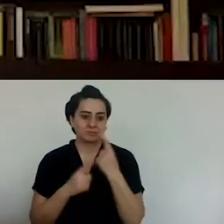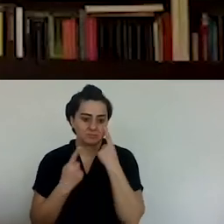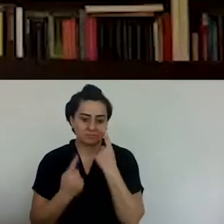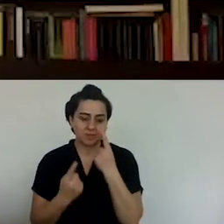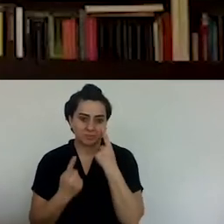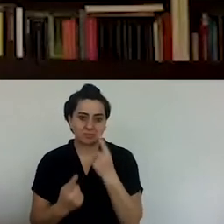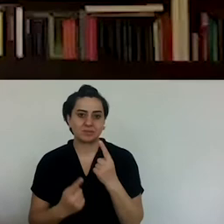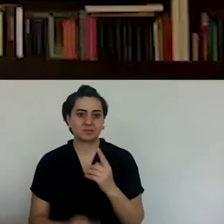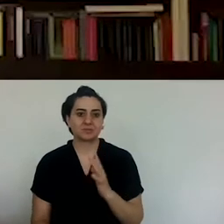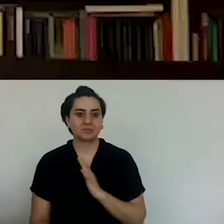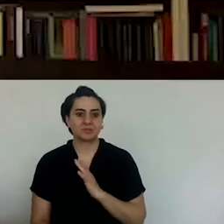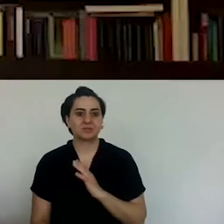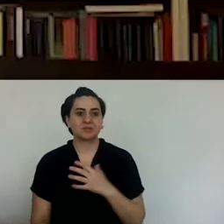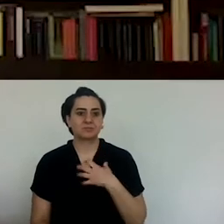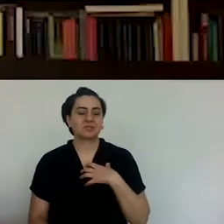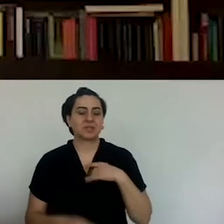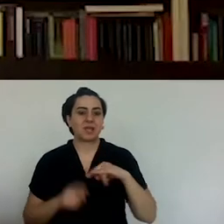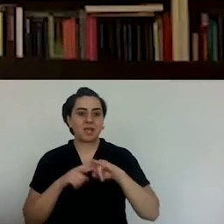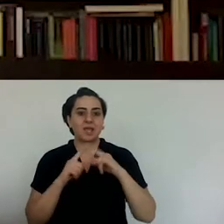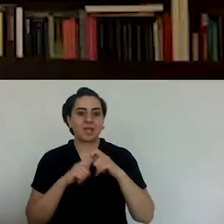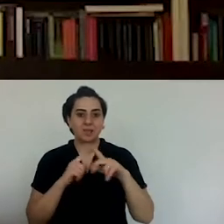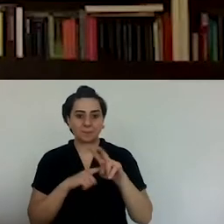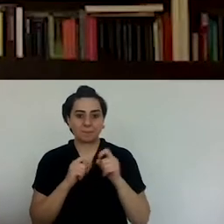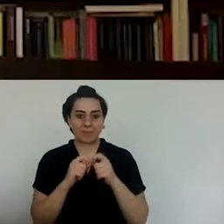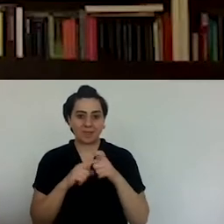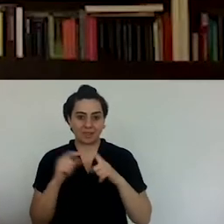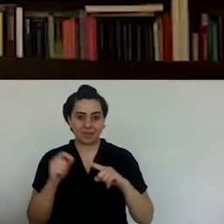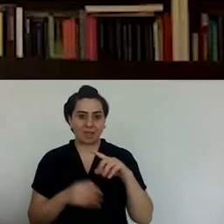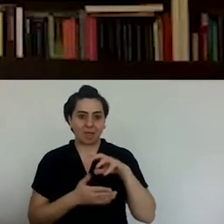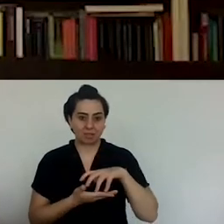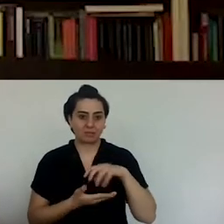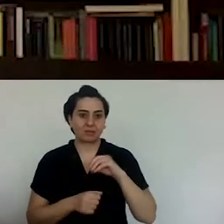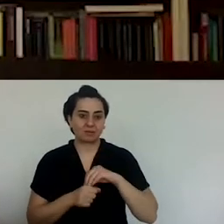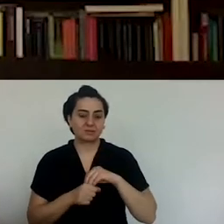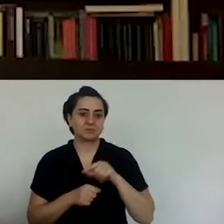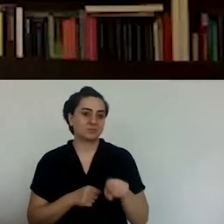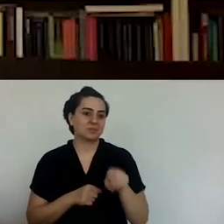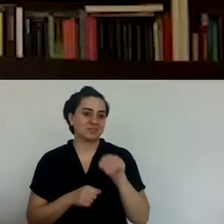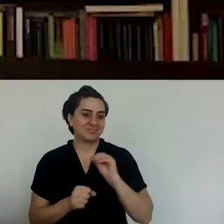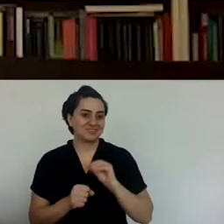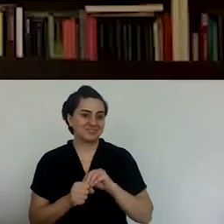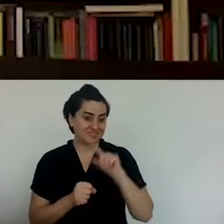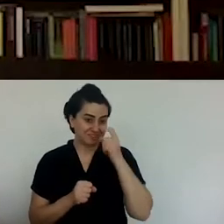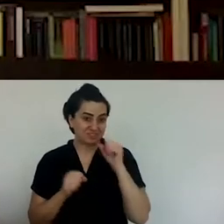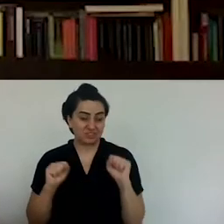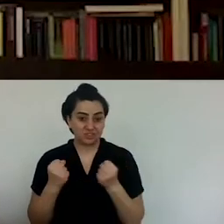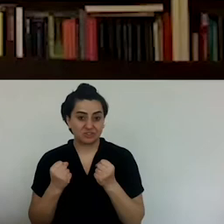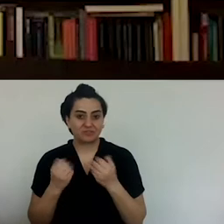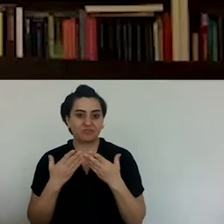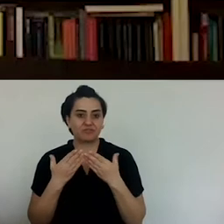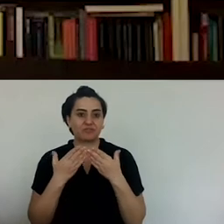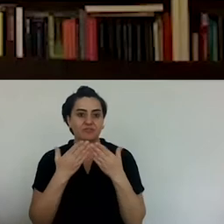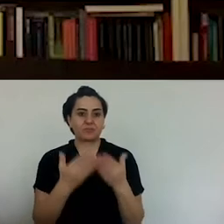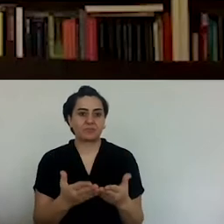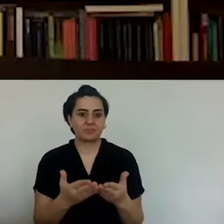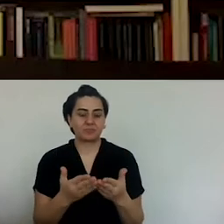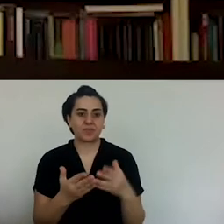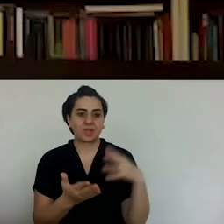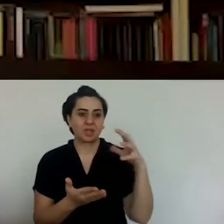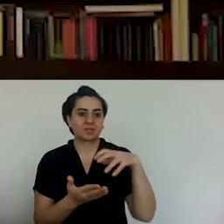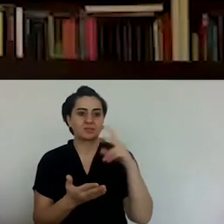And there are some people in islands, for example, who are feeding the